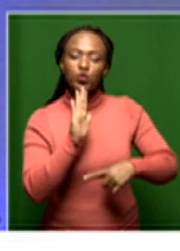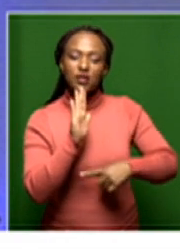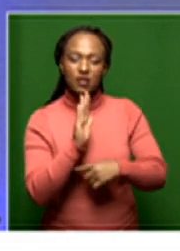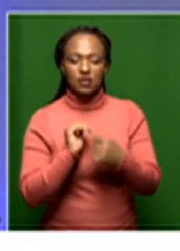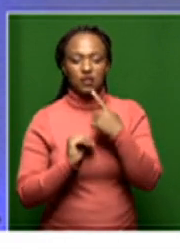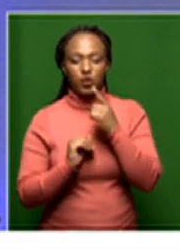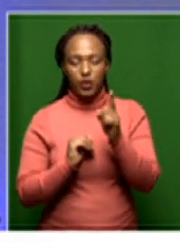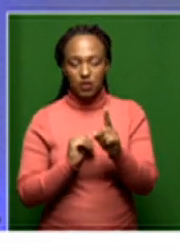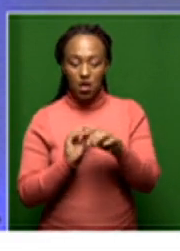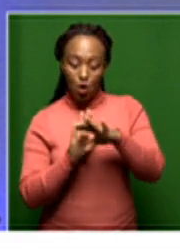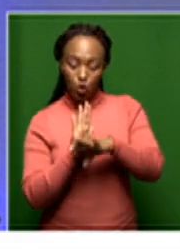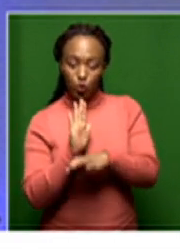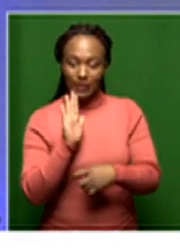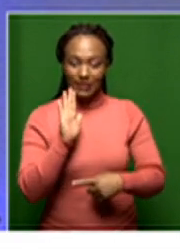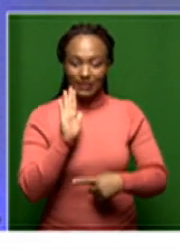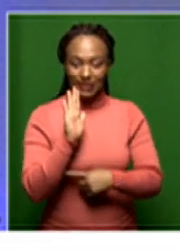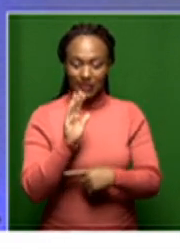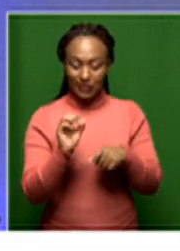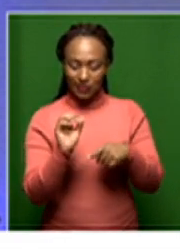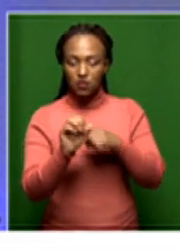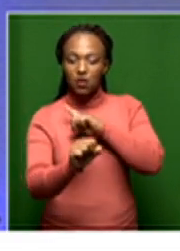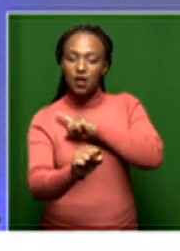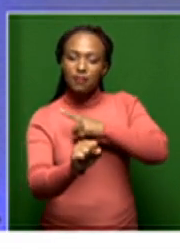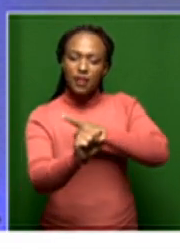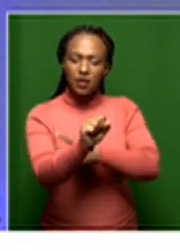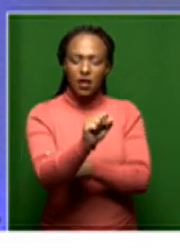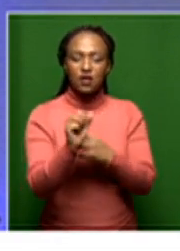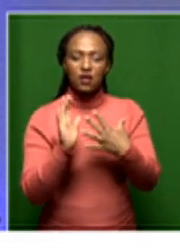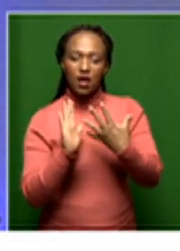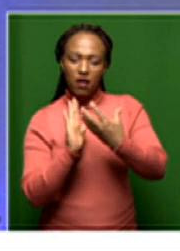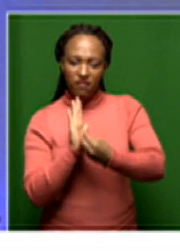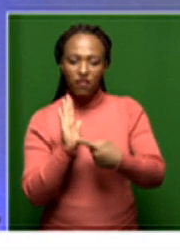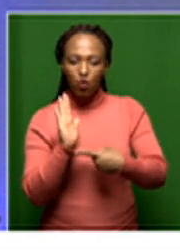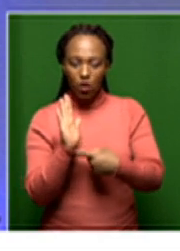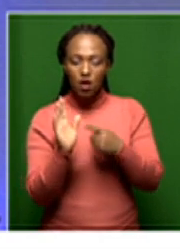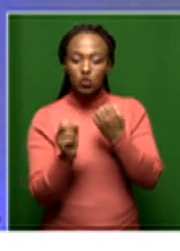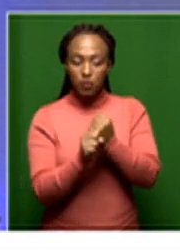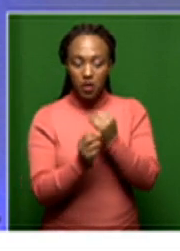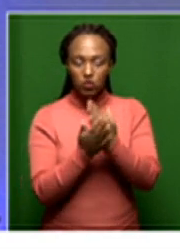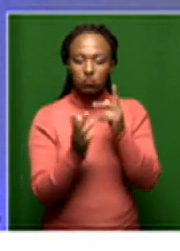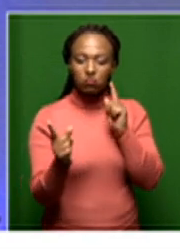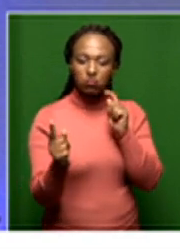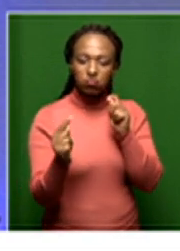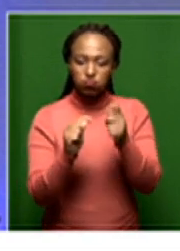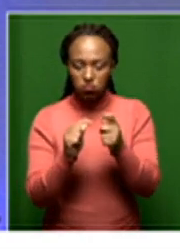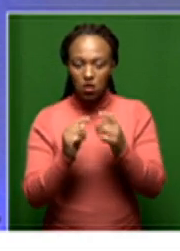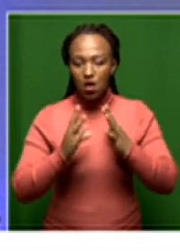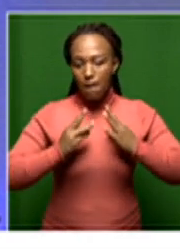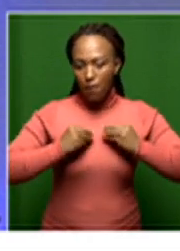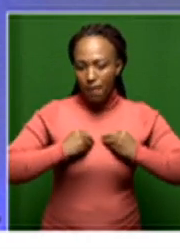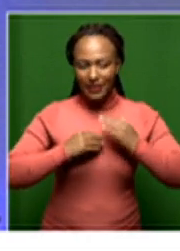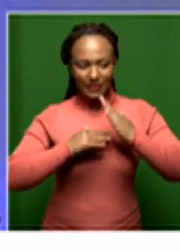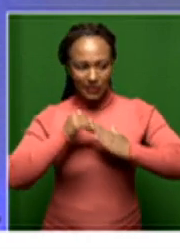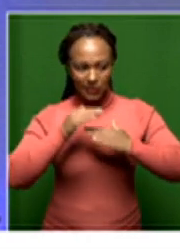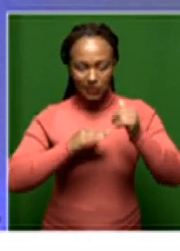The Constitution is a mandate for transformation in property relations. It imposes the